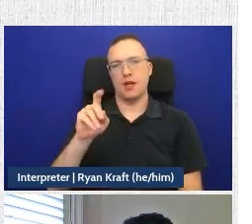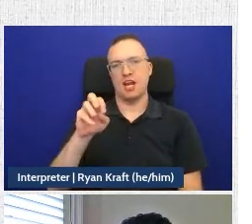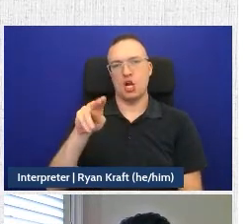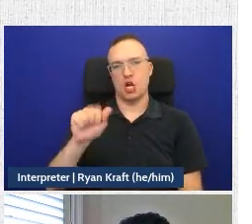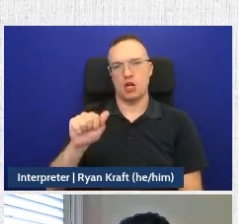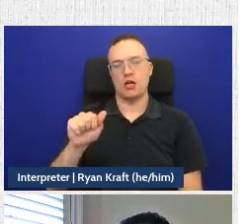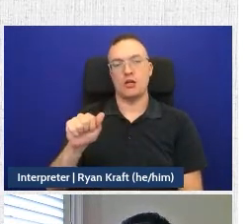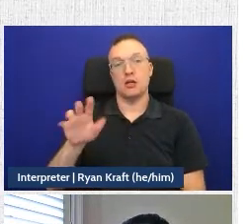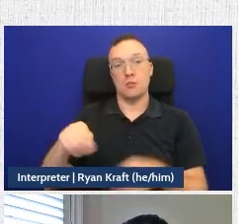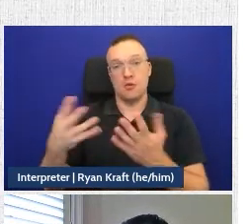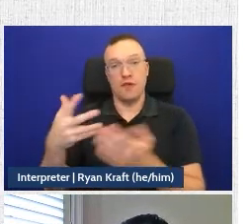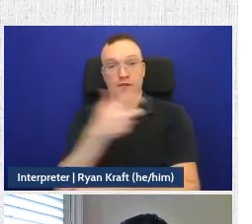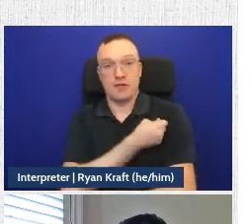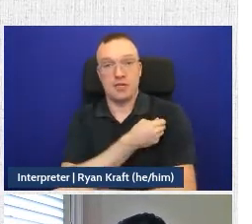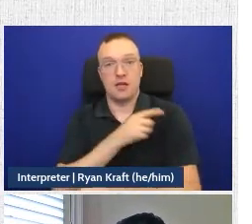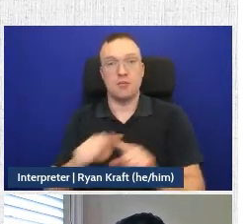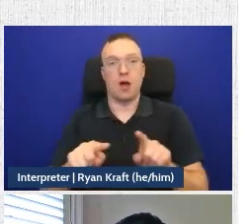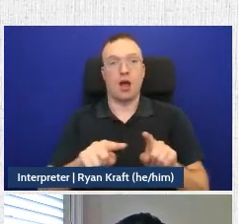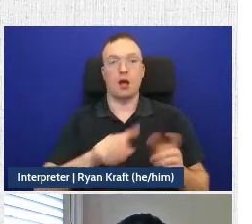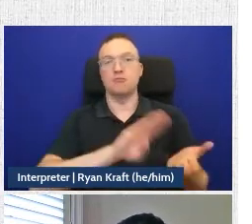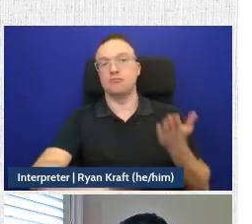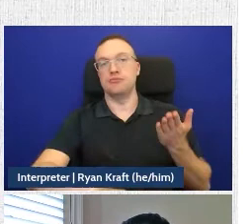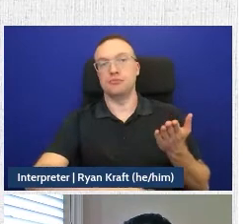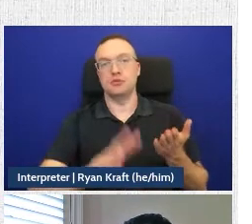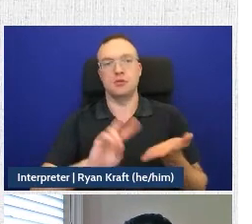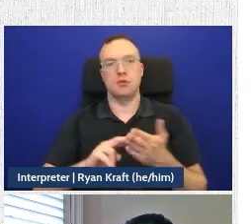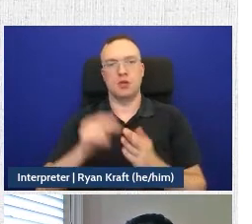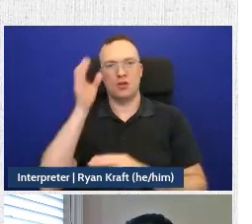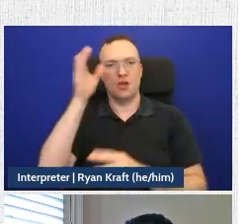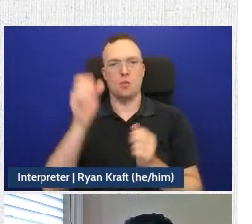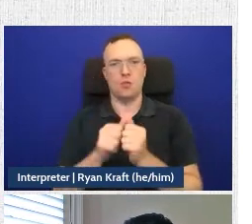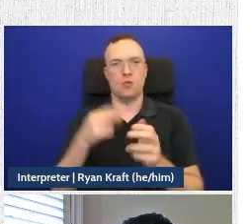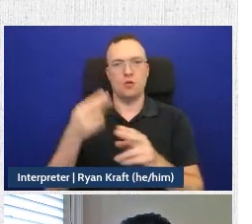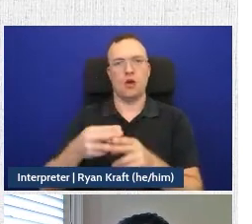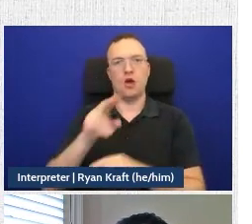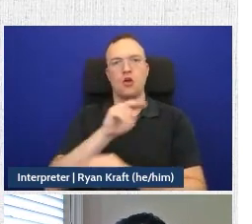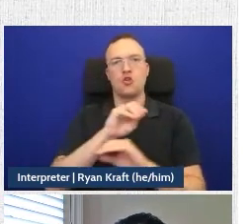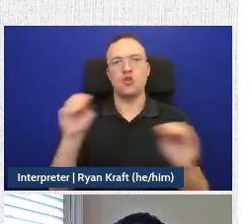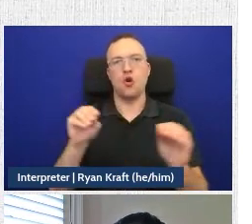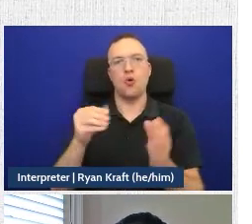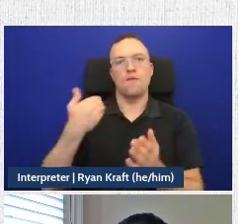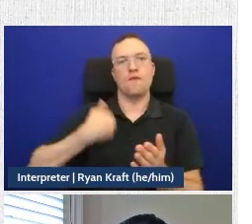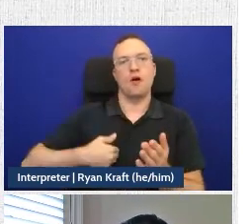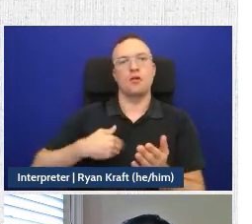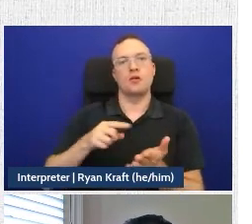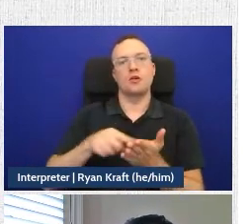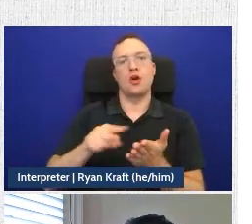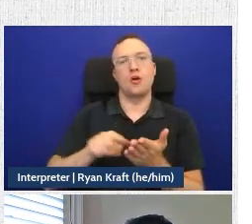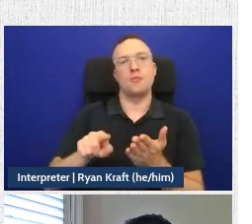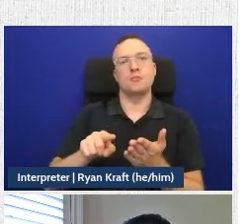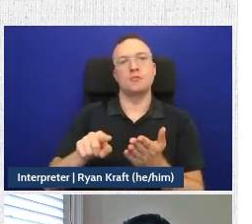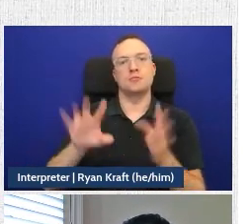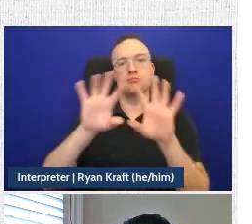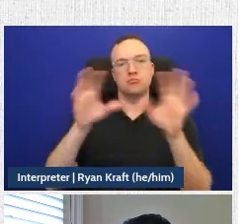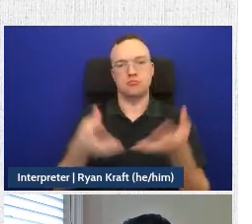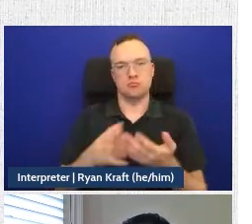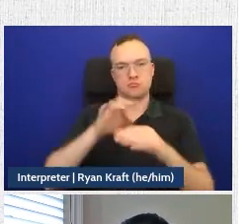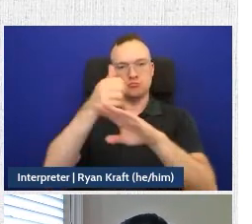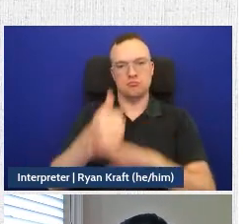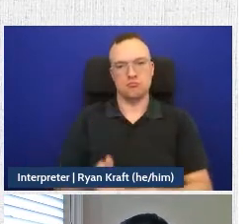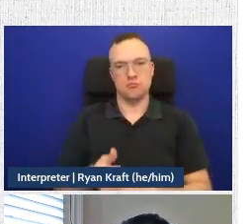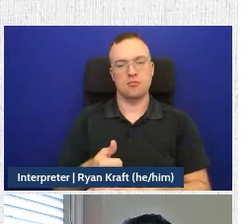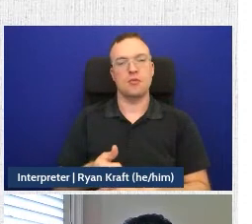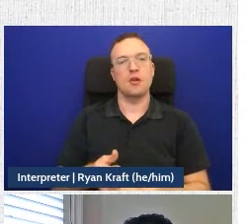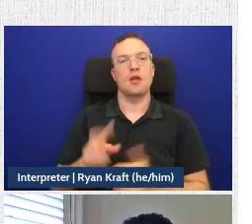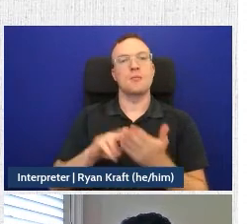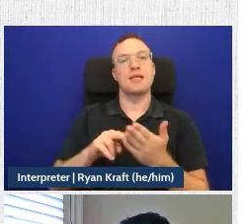for their vaccines. Consequently, we have this concept of what we call no-fault compensation scheme. A no-fault compensation scheme is damages